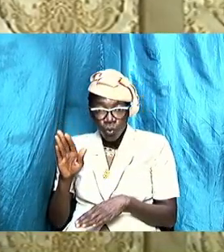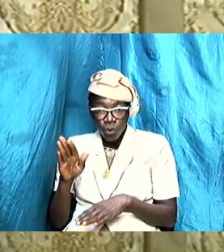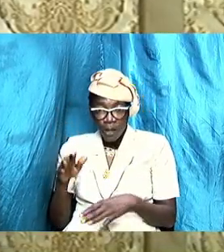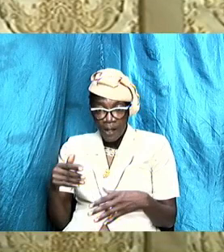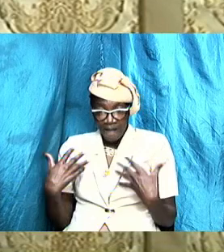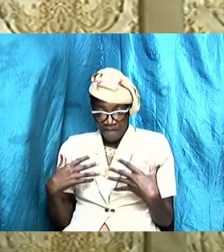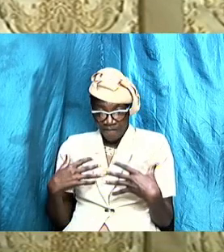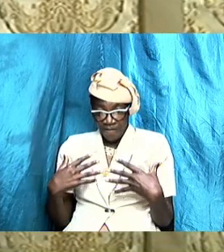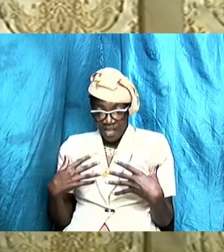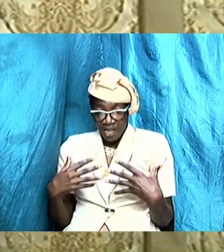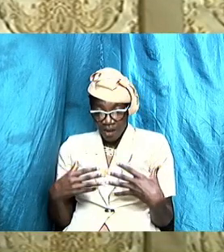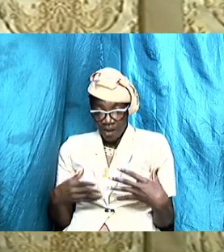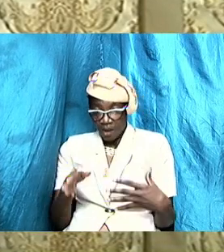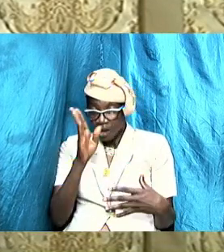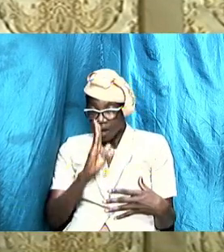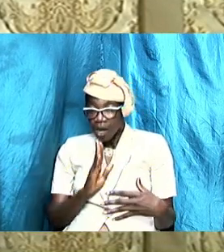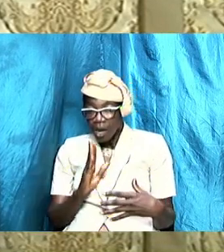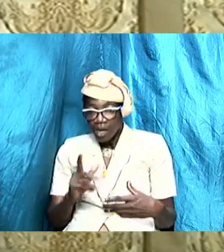a lie